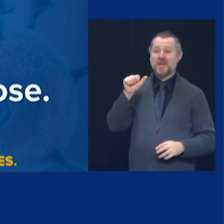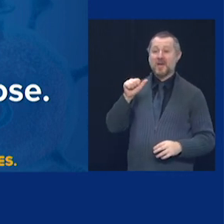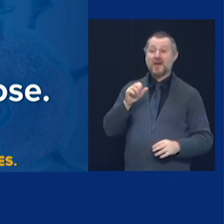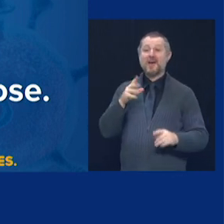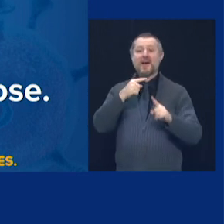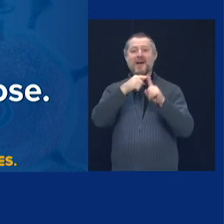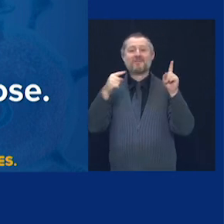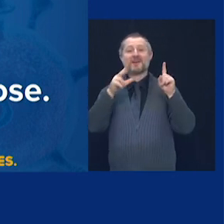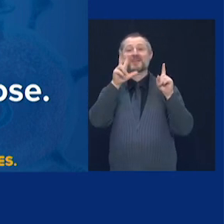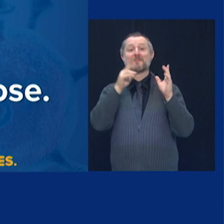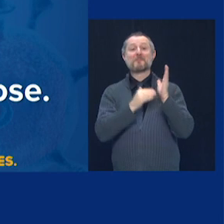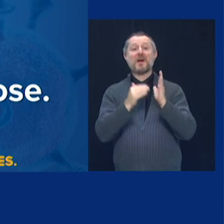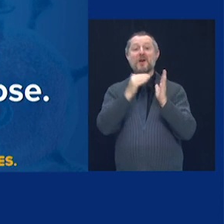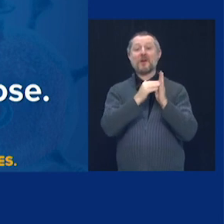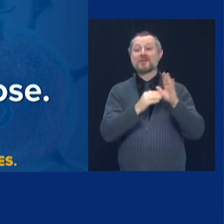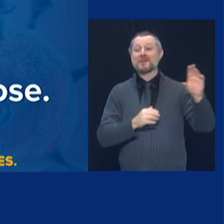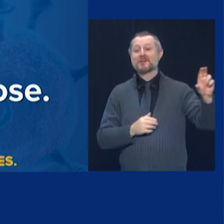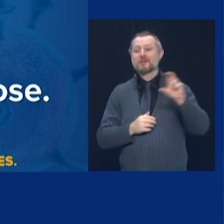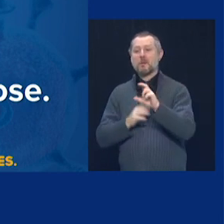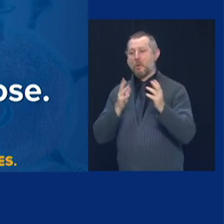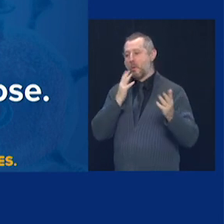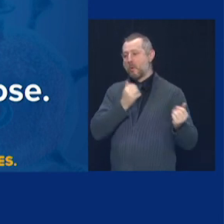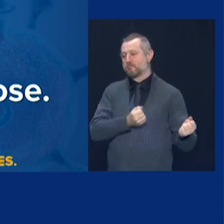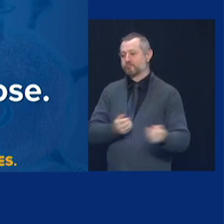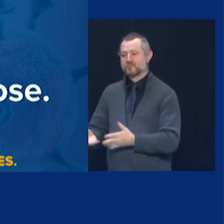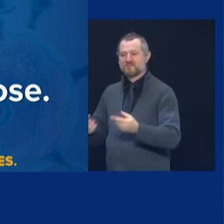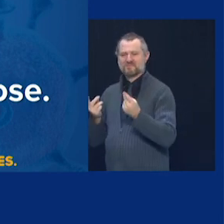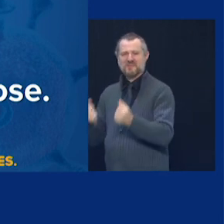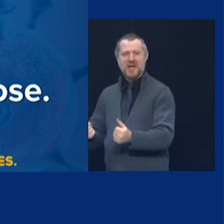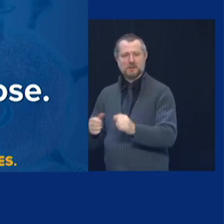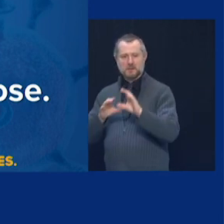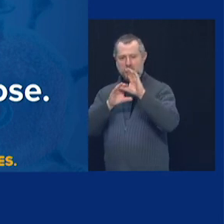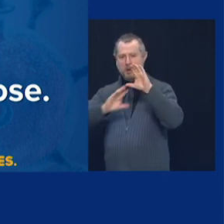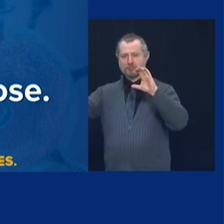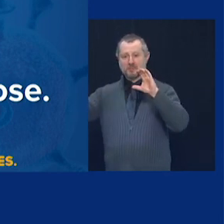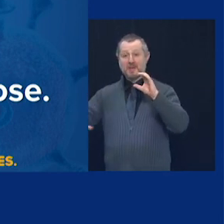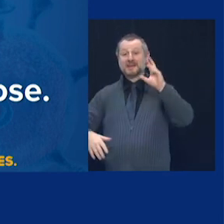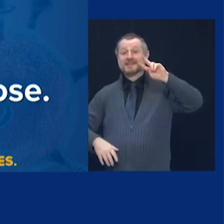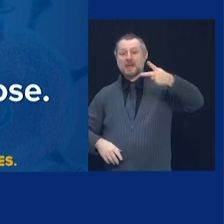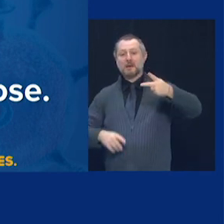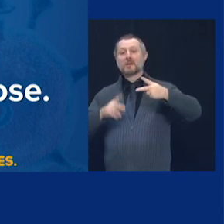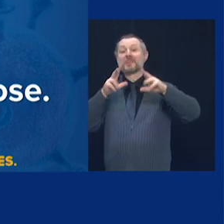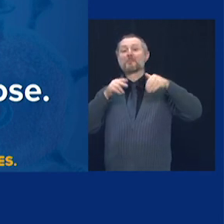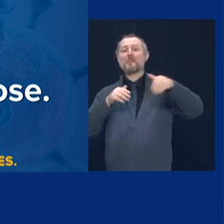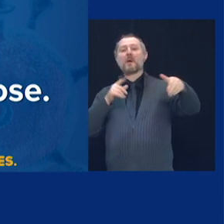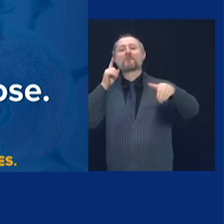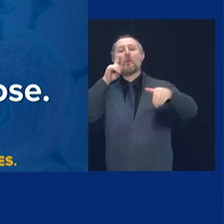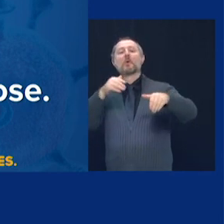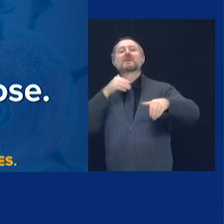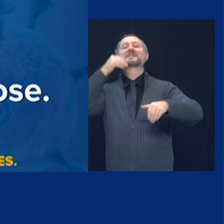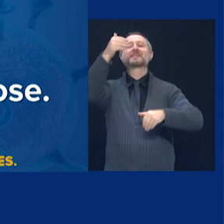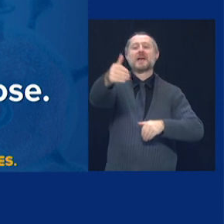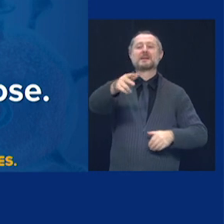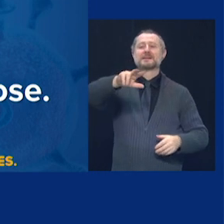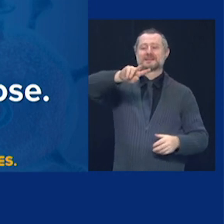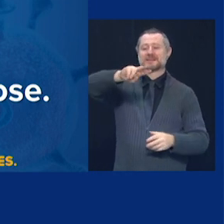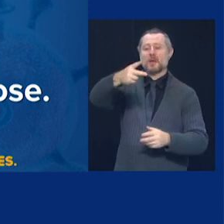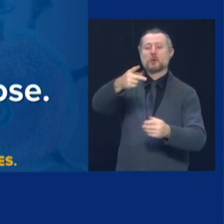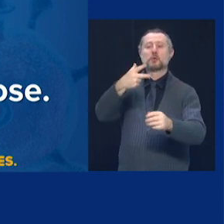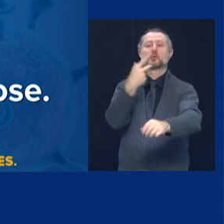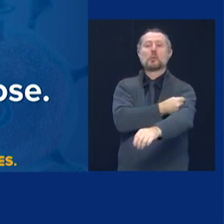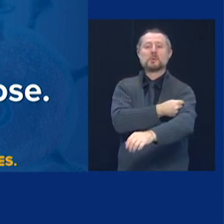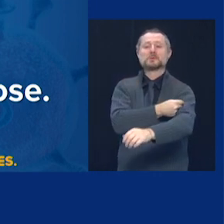half will be held for the second dose for those individuals who receive the first dosage.